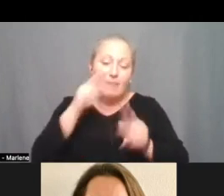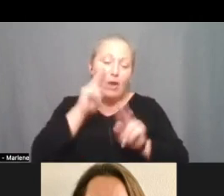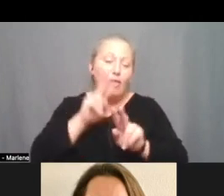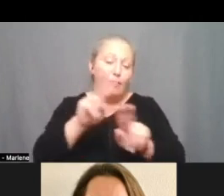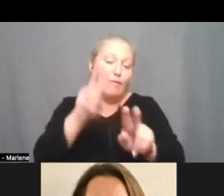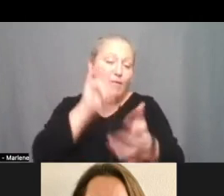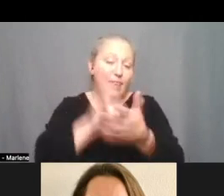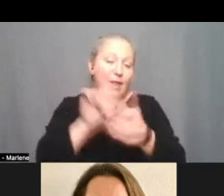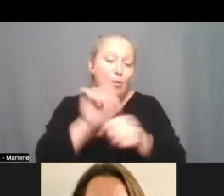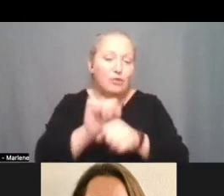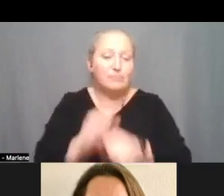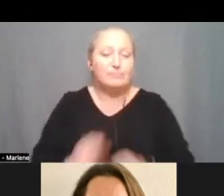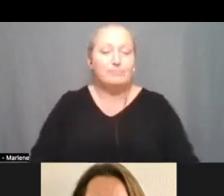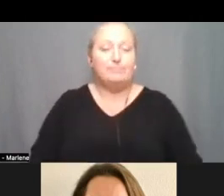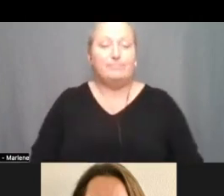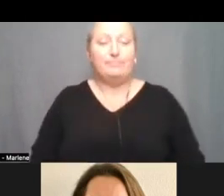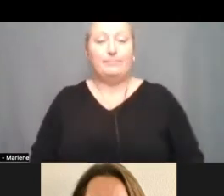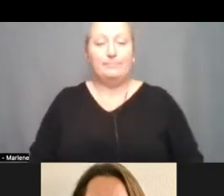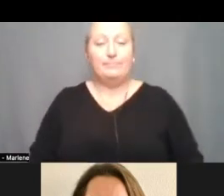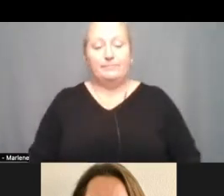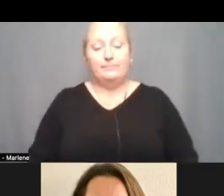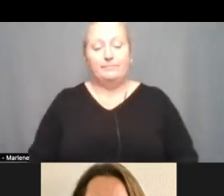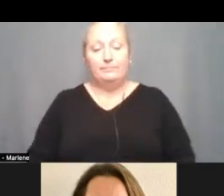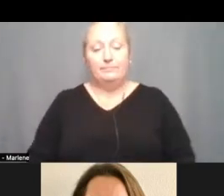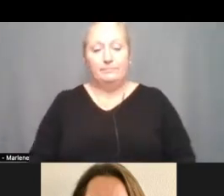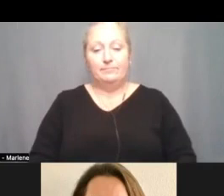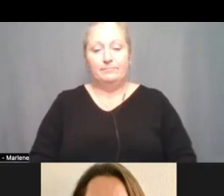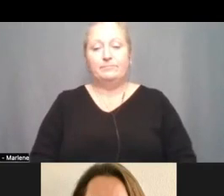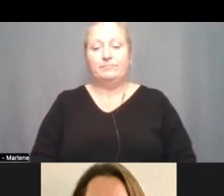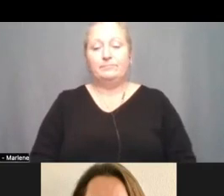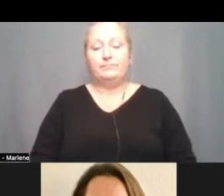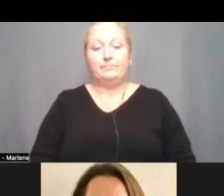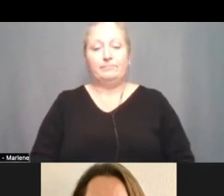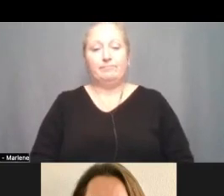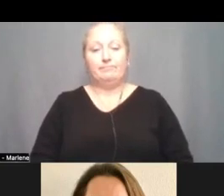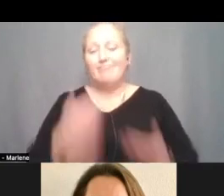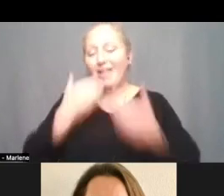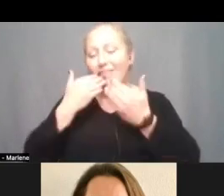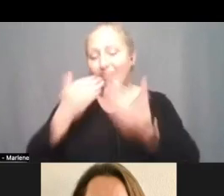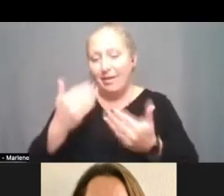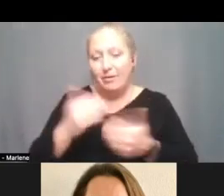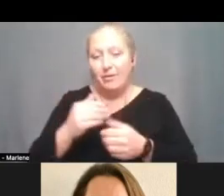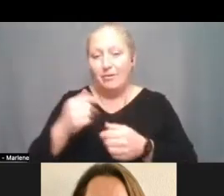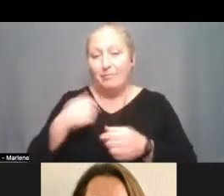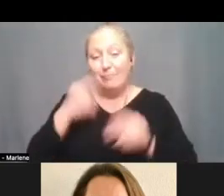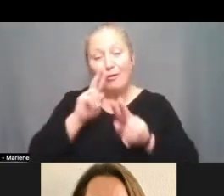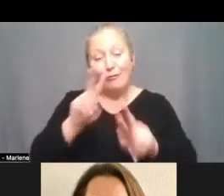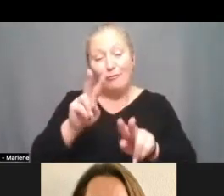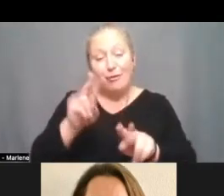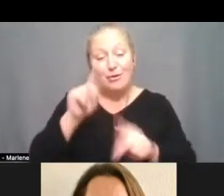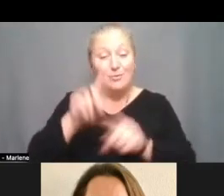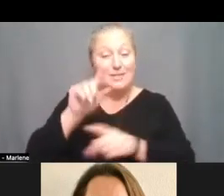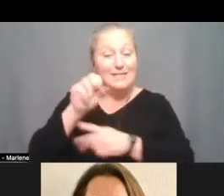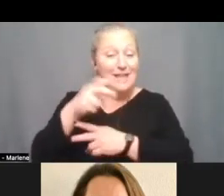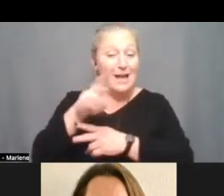thank you i'm looking forward to the dashboard i'm sorry